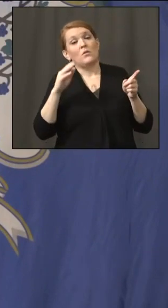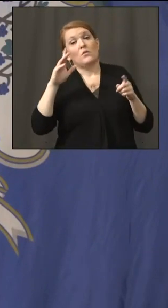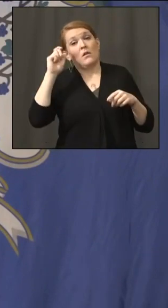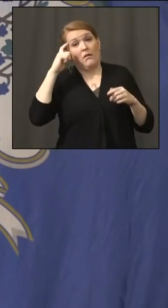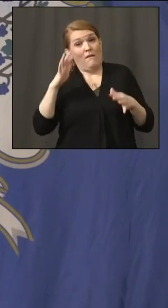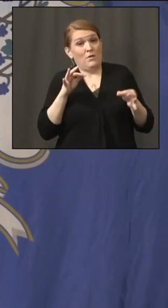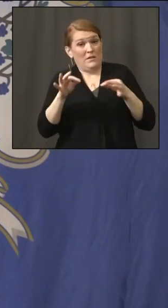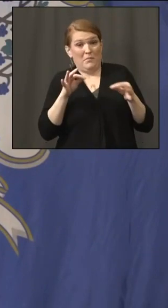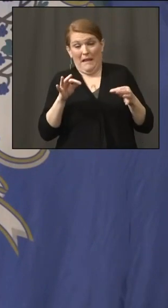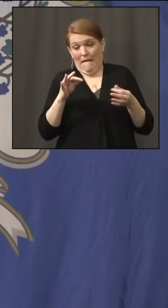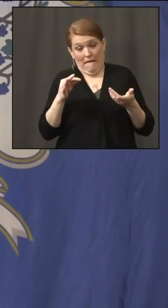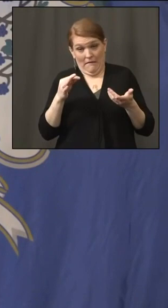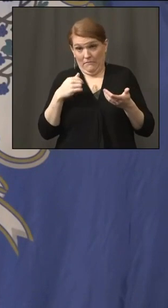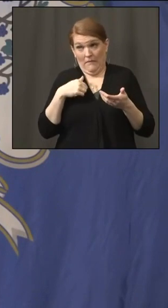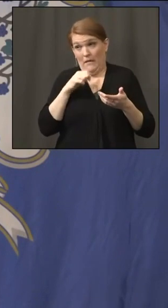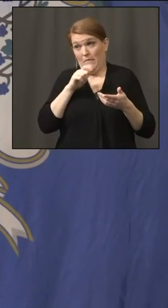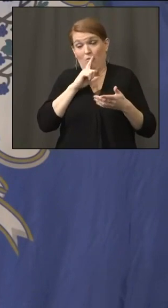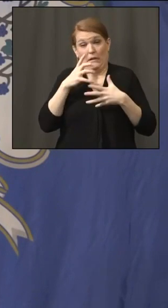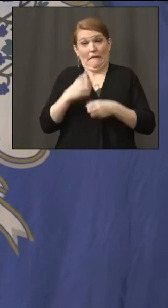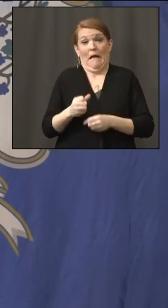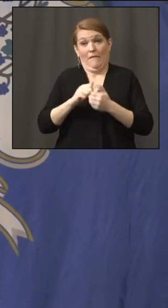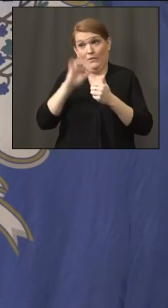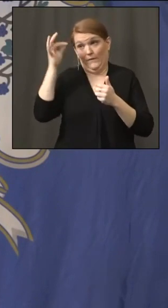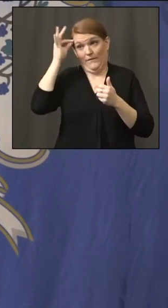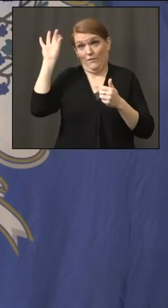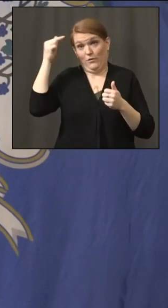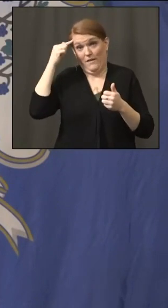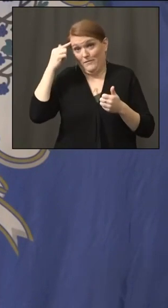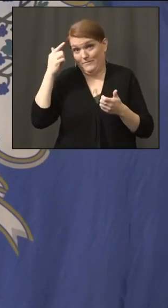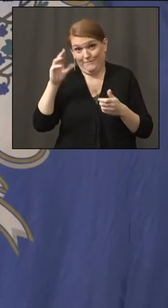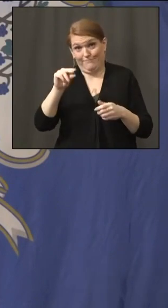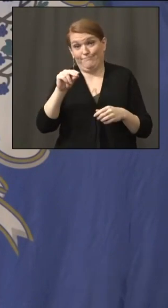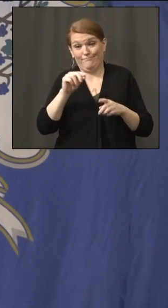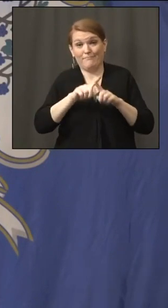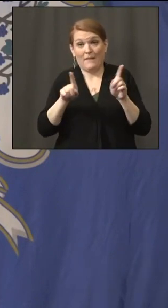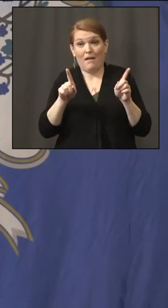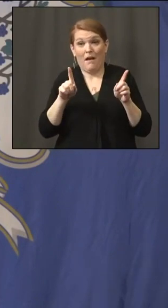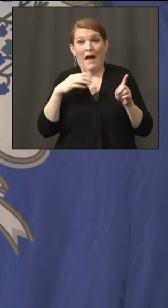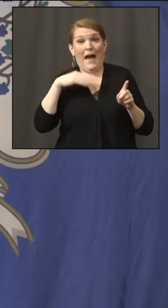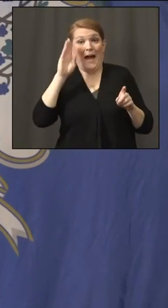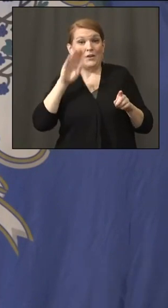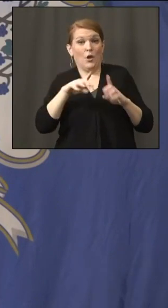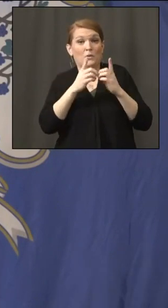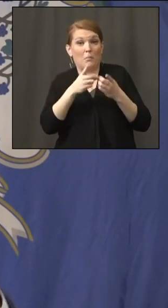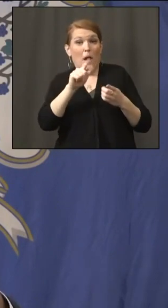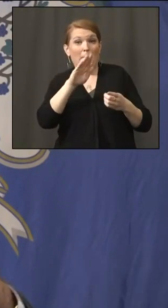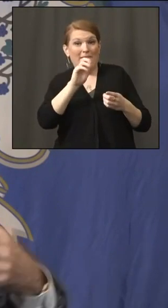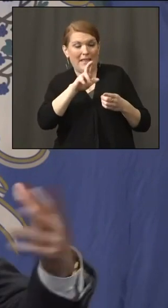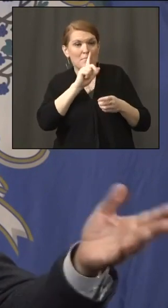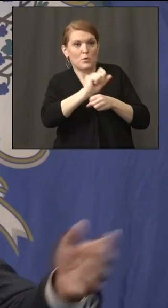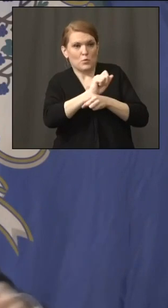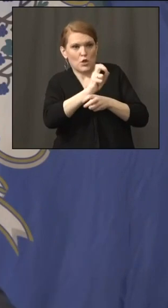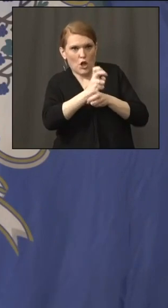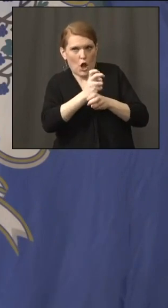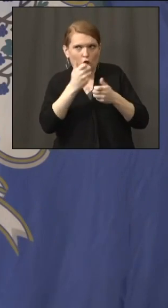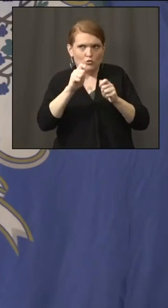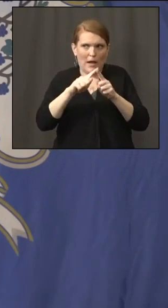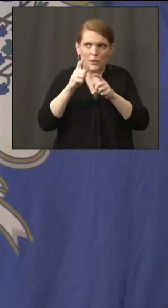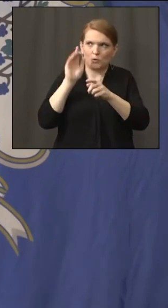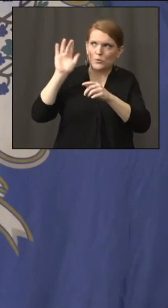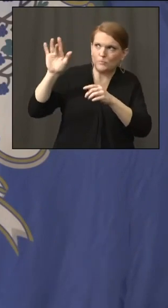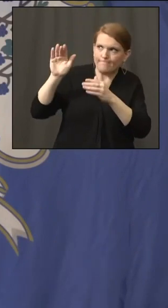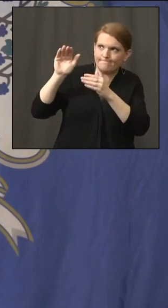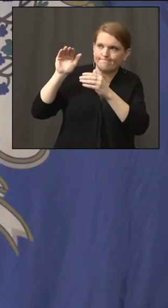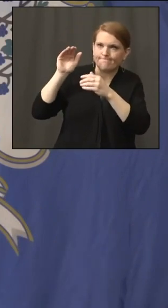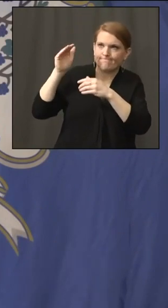speak with the Federal Department of Labor, getting the guidance to see whether those that unemployment can start this week and not on